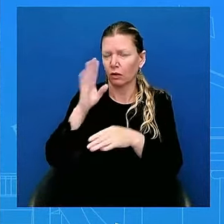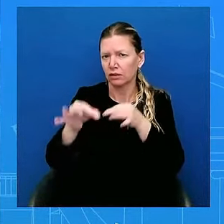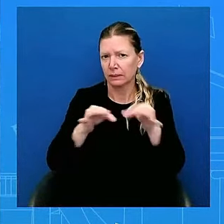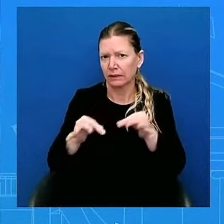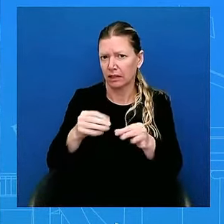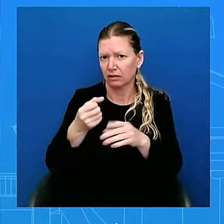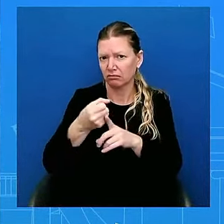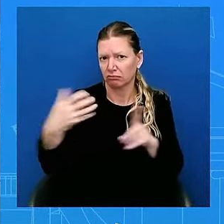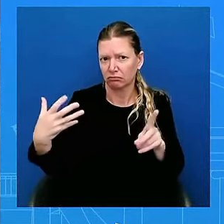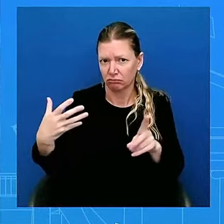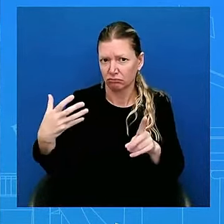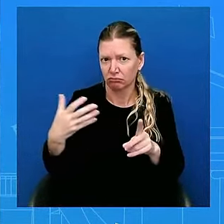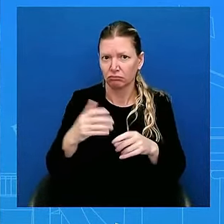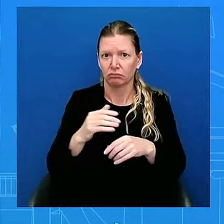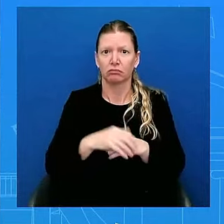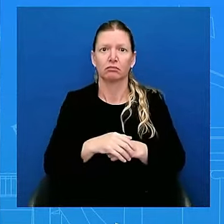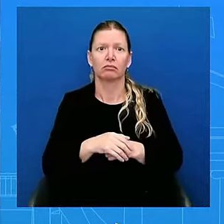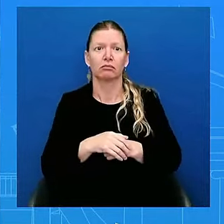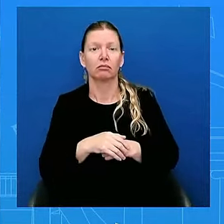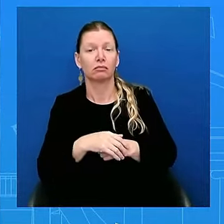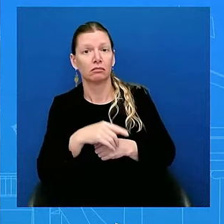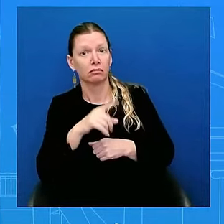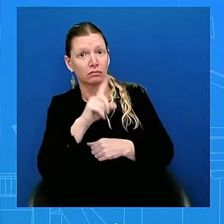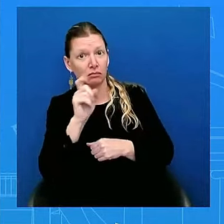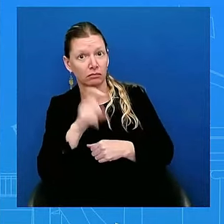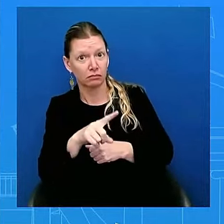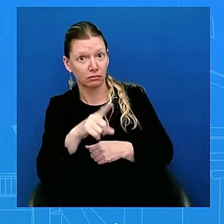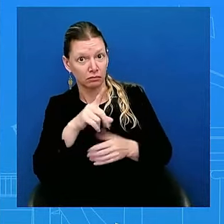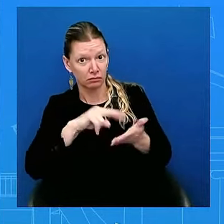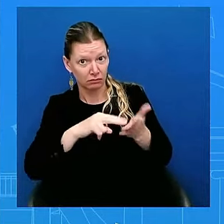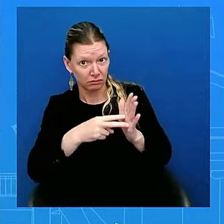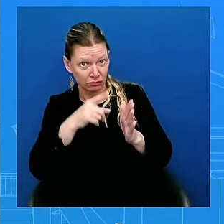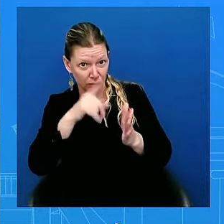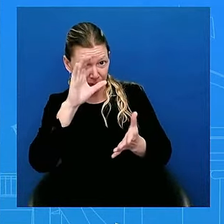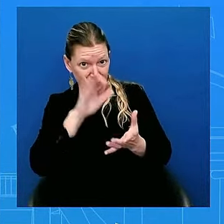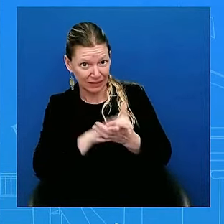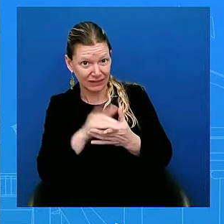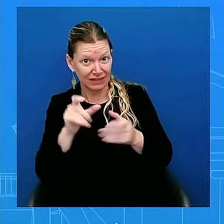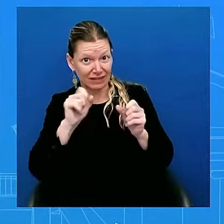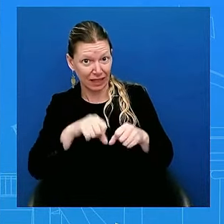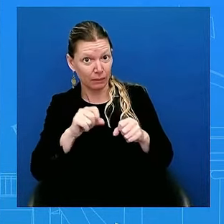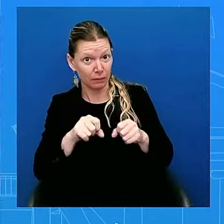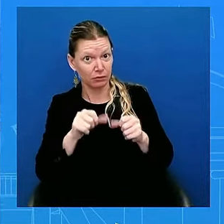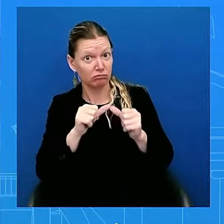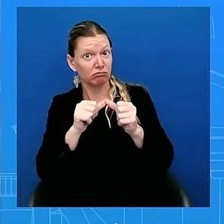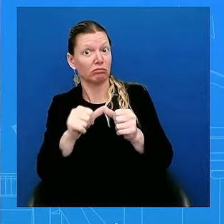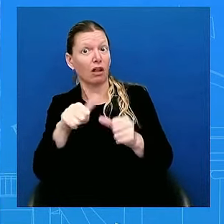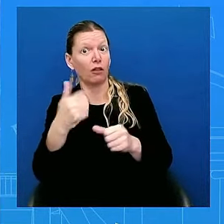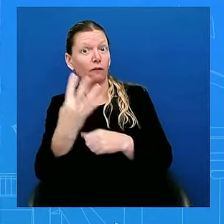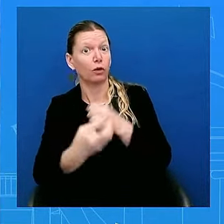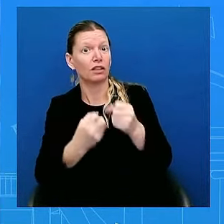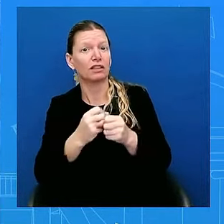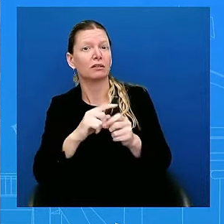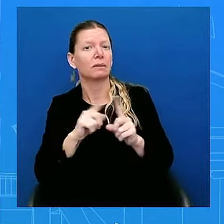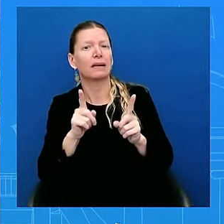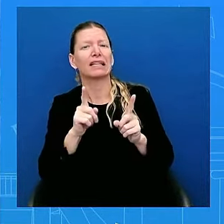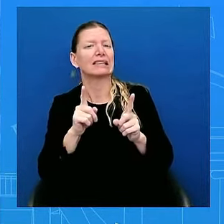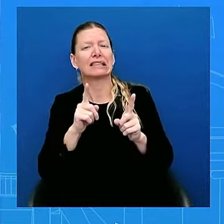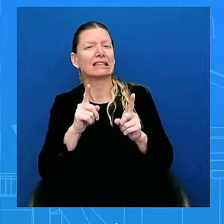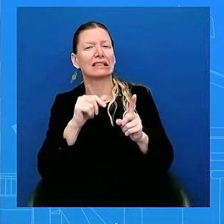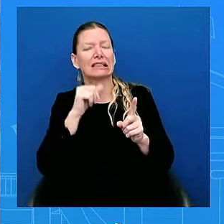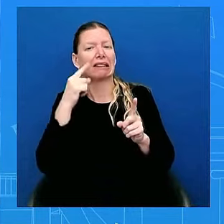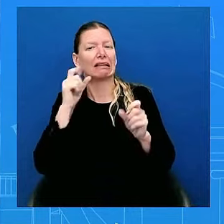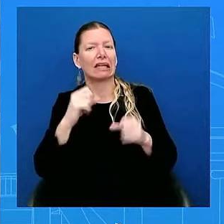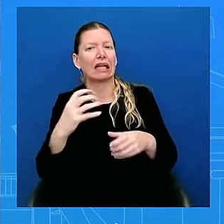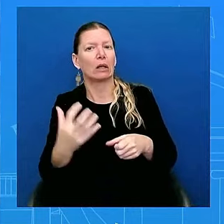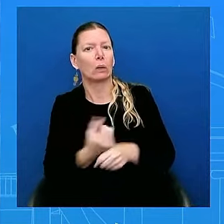another four years, but he just doesn't believe that he can win another four years? I will let the President speak for himself. And so today the President believes that he is capable